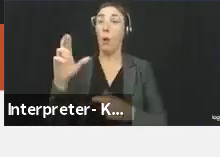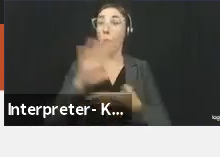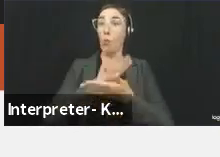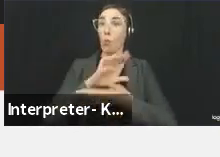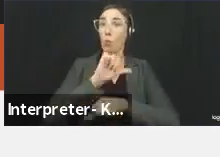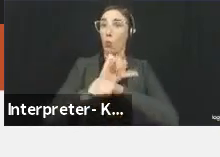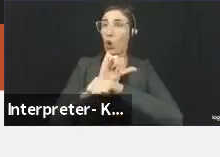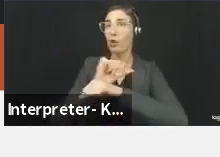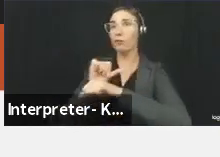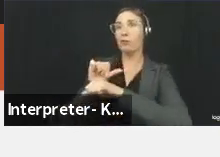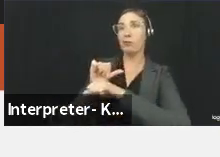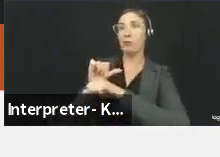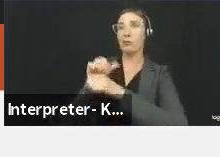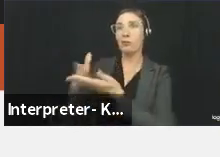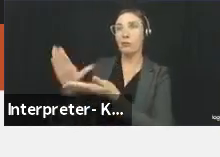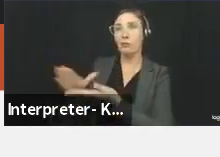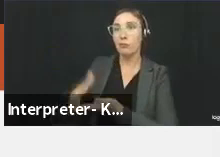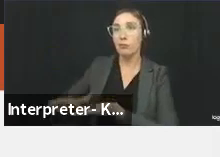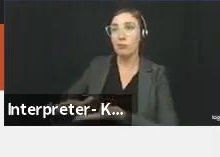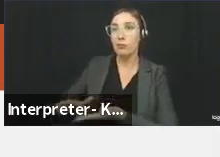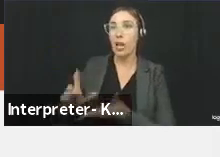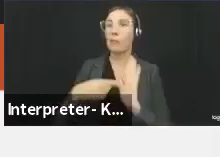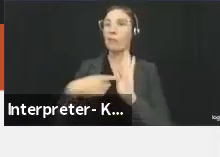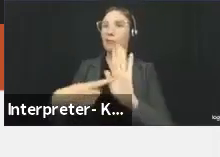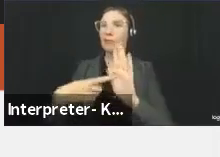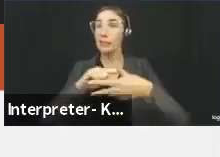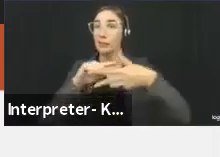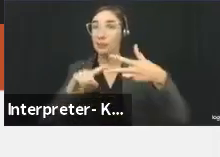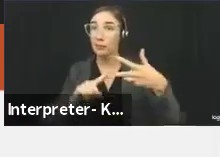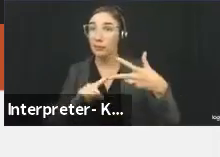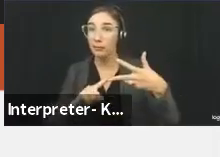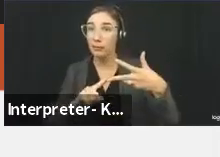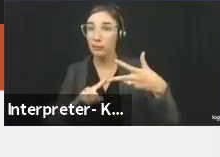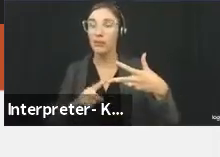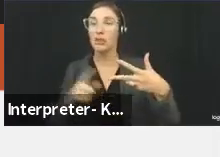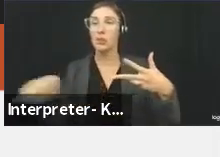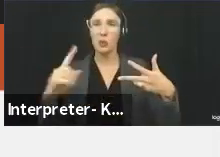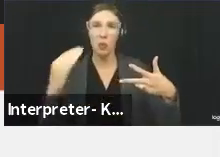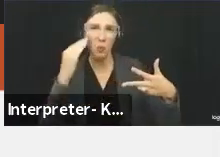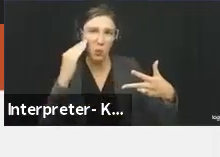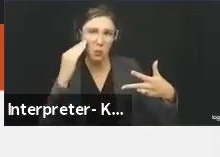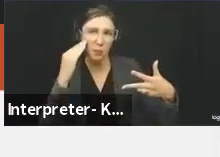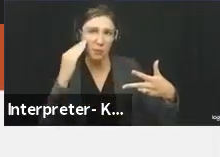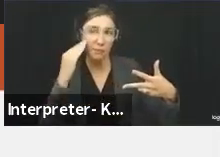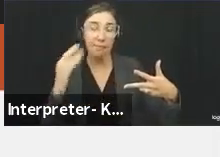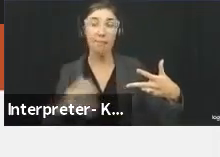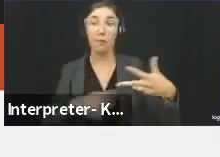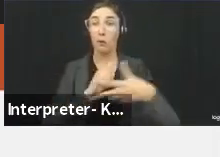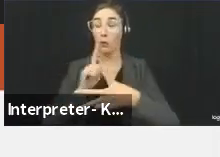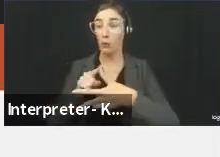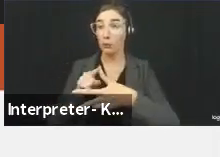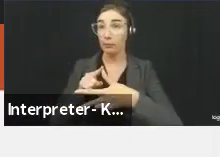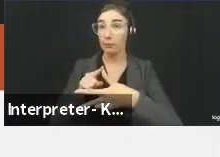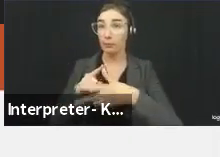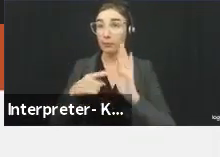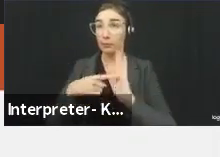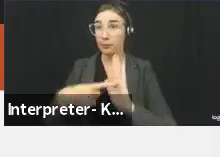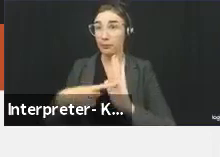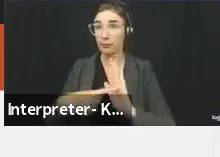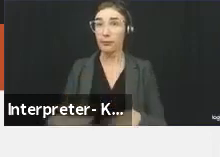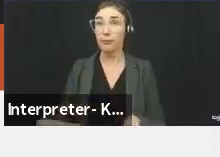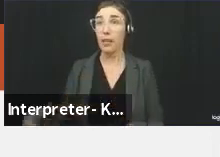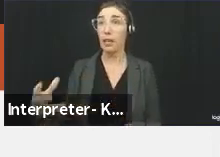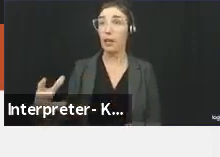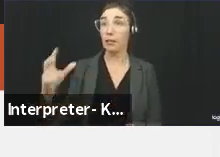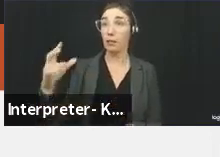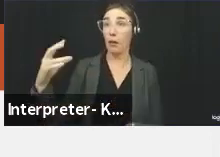three examples of religious discrimination under the county's human rights laws so that you're aware of it. One, if an employer has